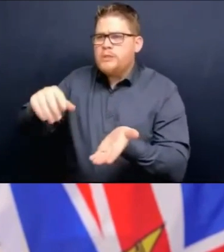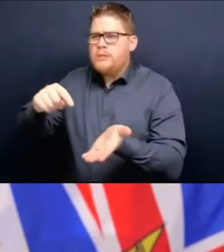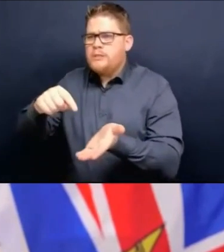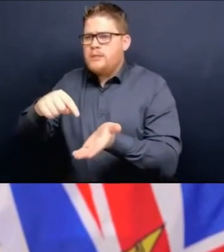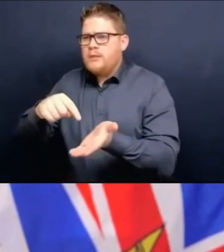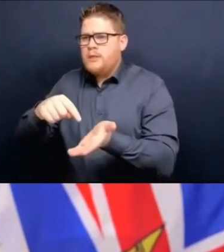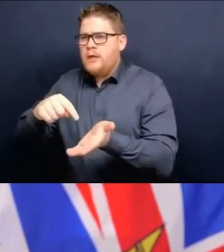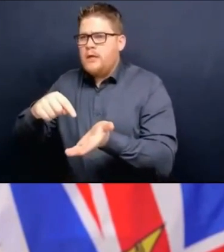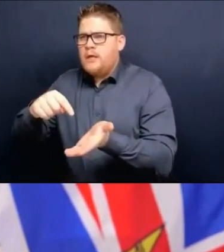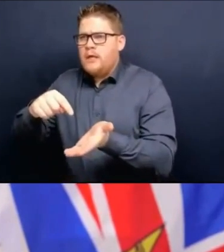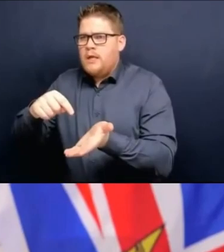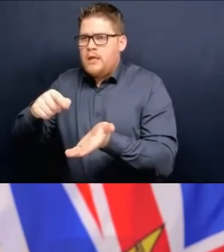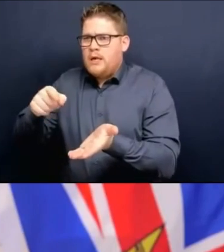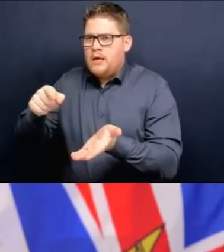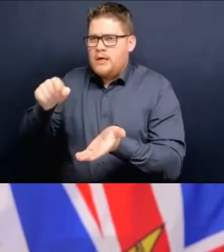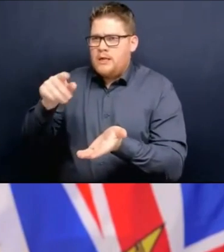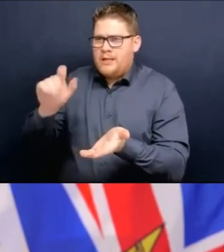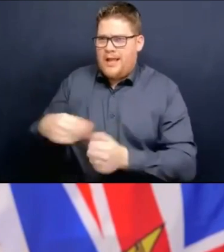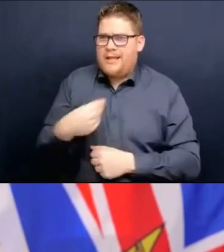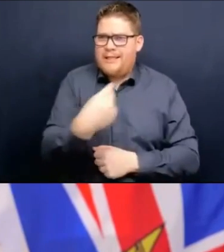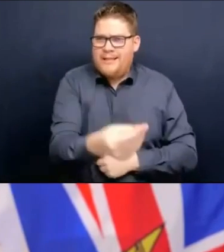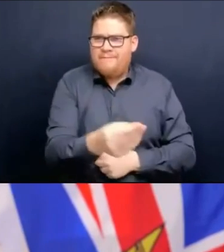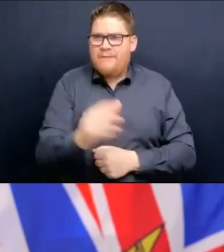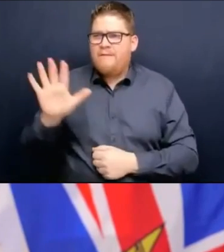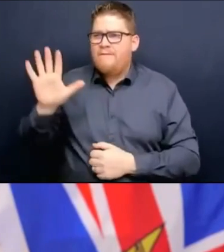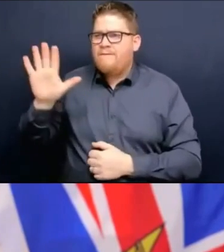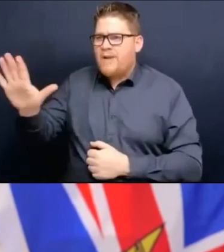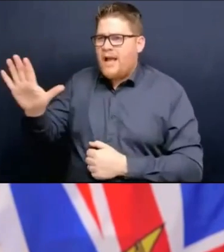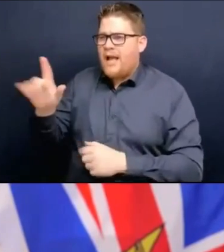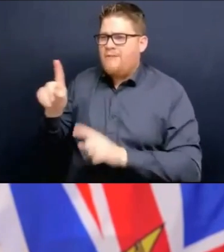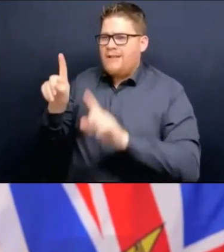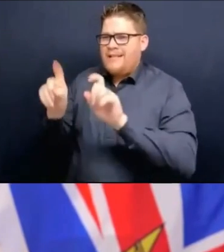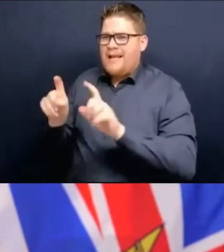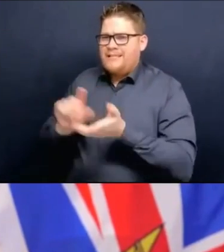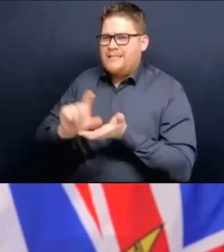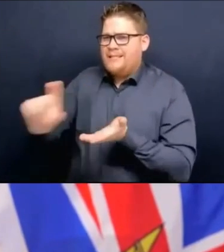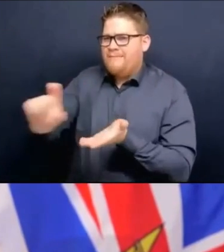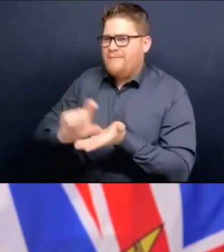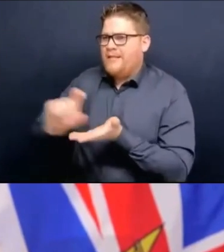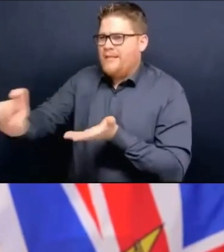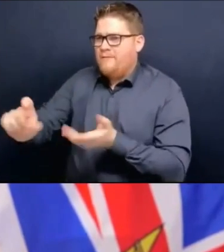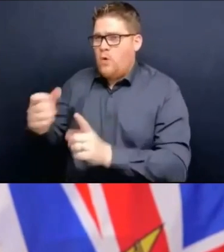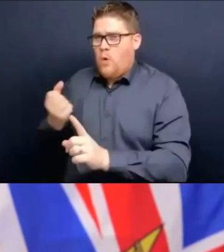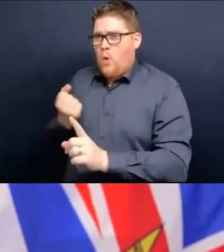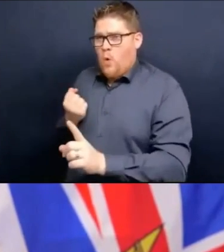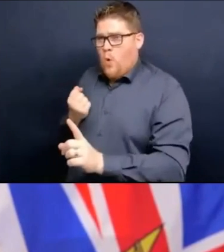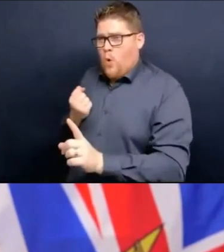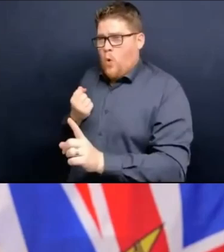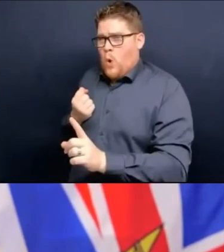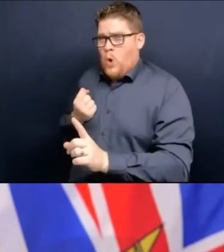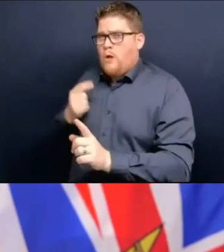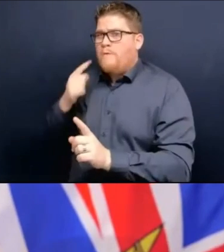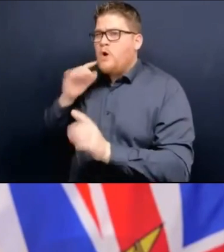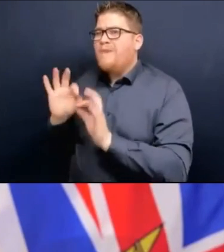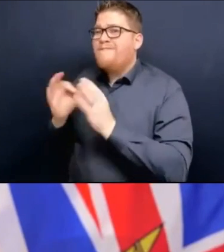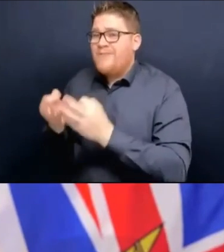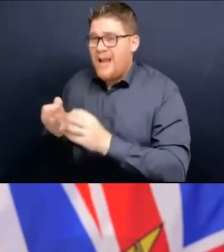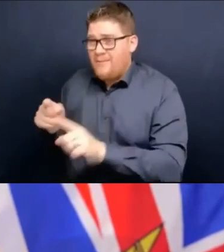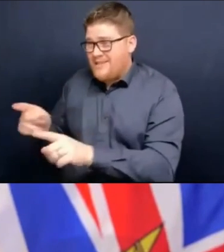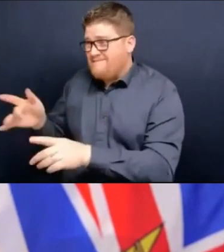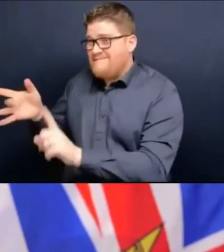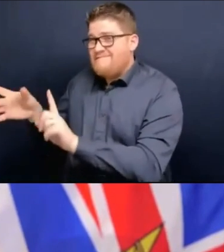the opportunity to take home one five-test kit for their and their family's future use if they were to become symptomatic.